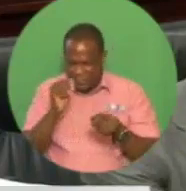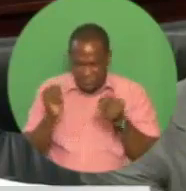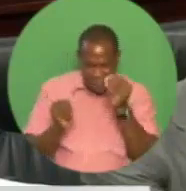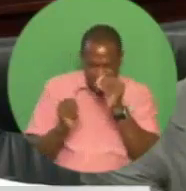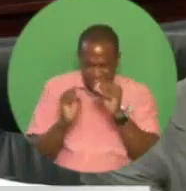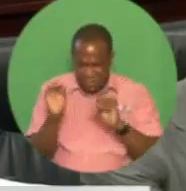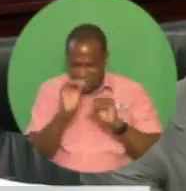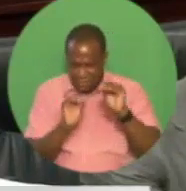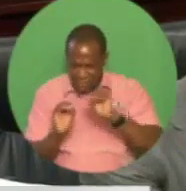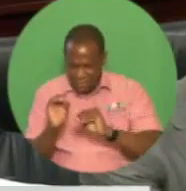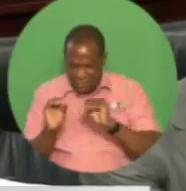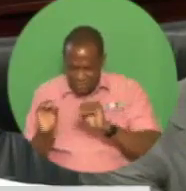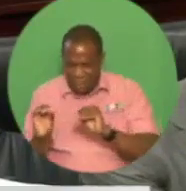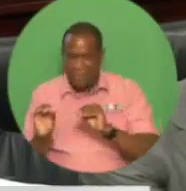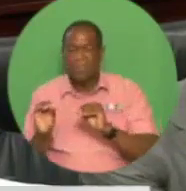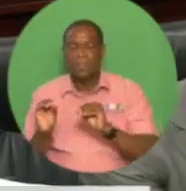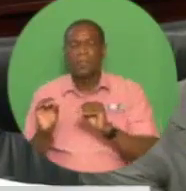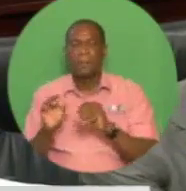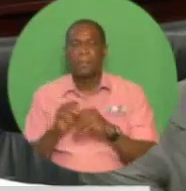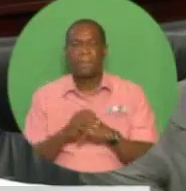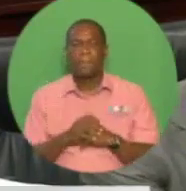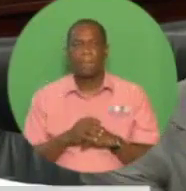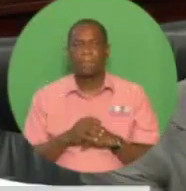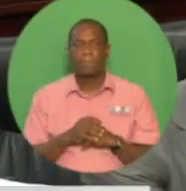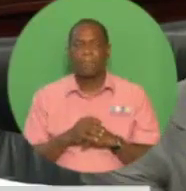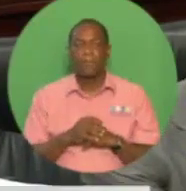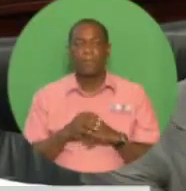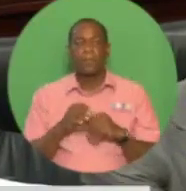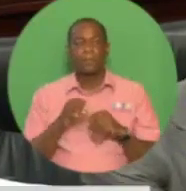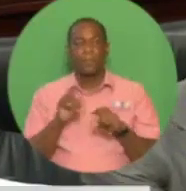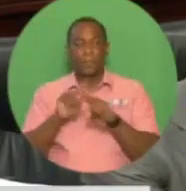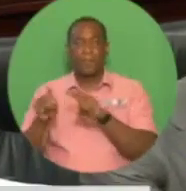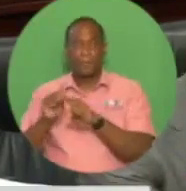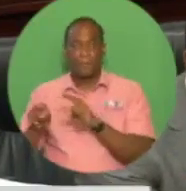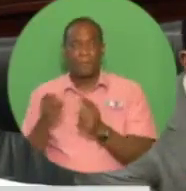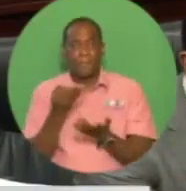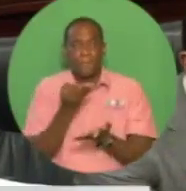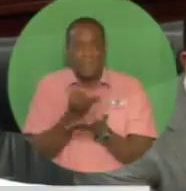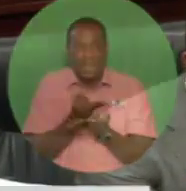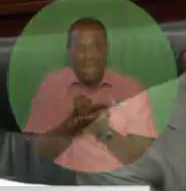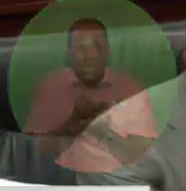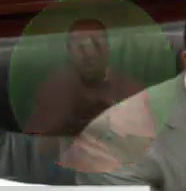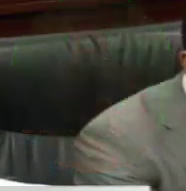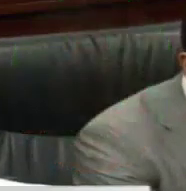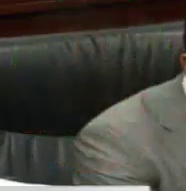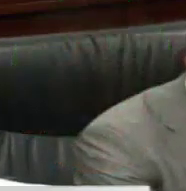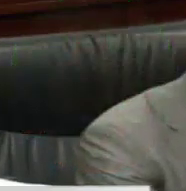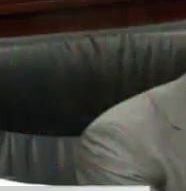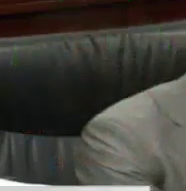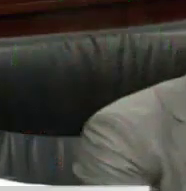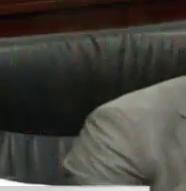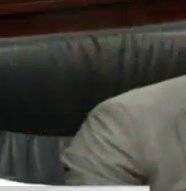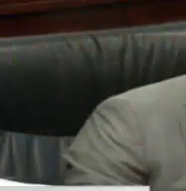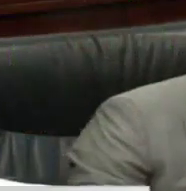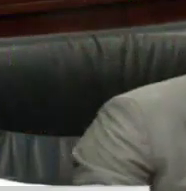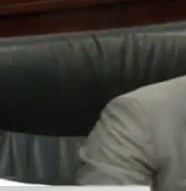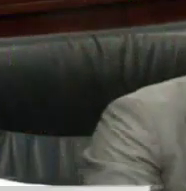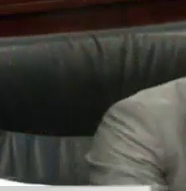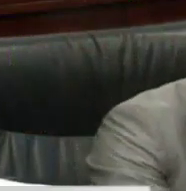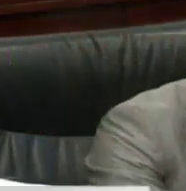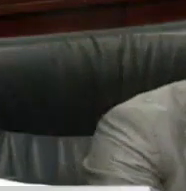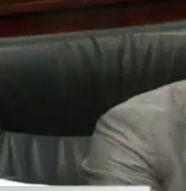Through various revenue-raising measures, we have been able to achieve revenue of $42.7 billion in 2018,